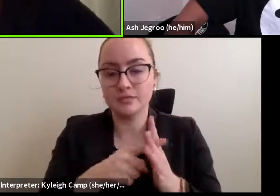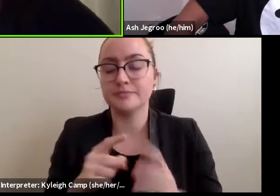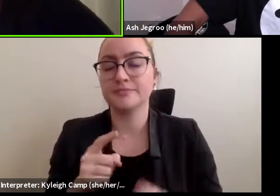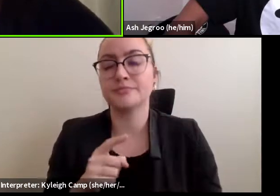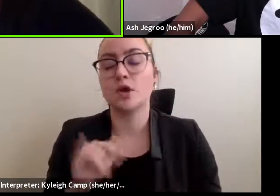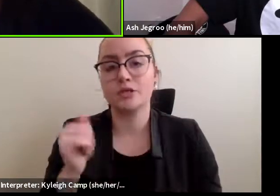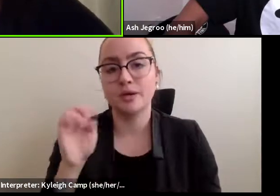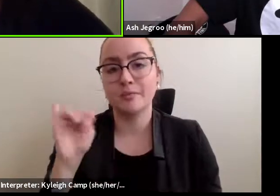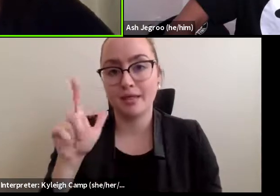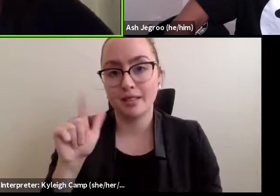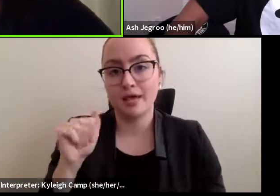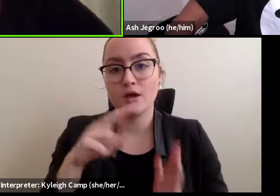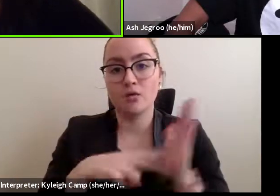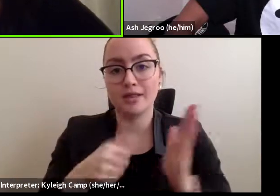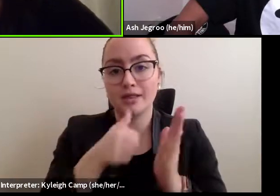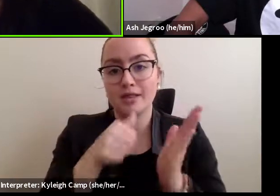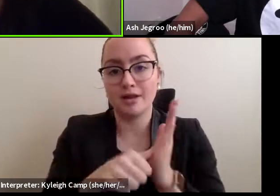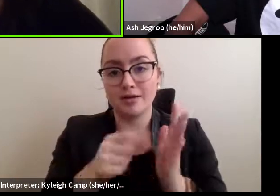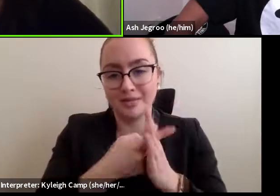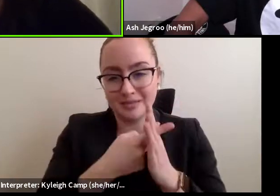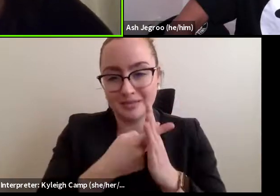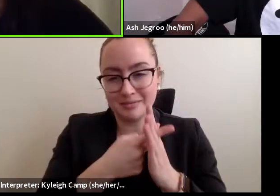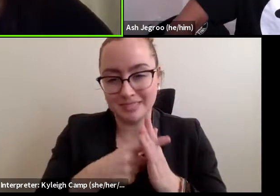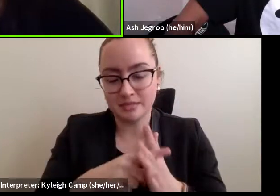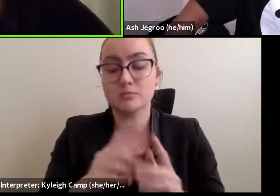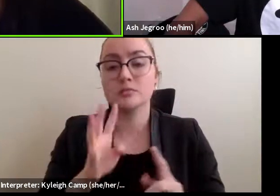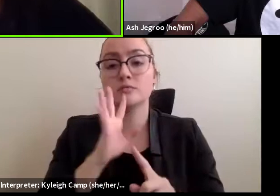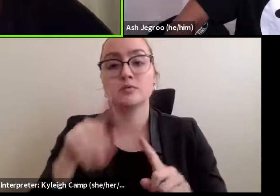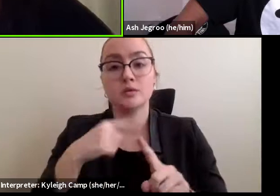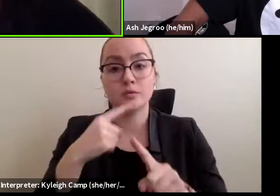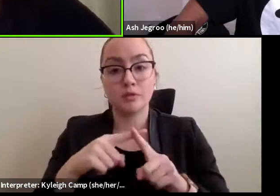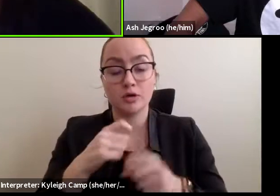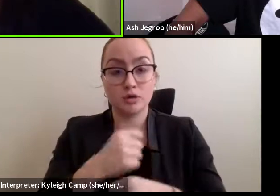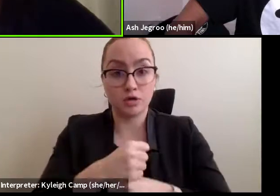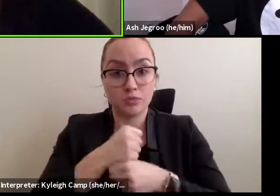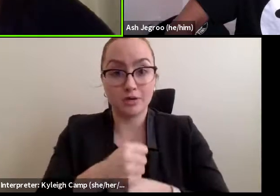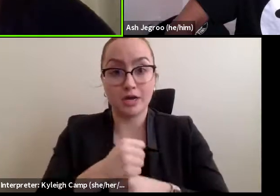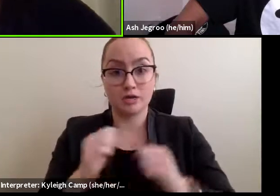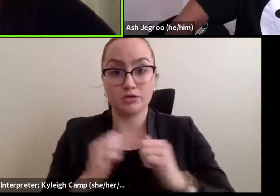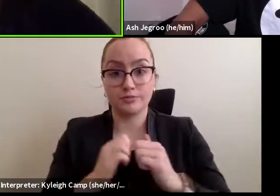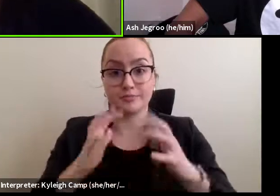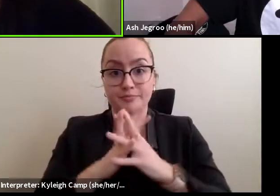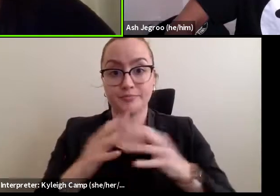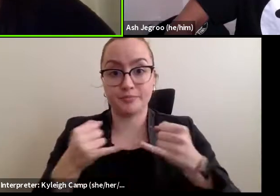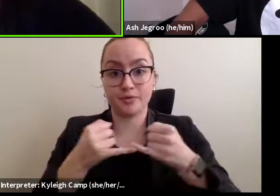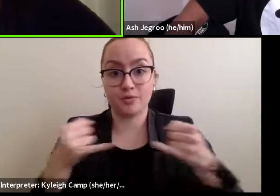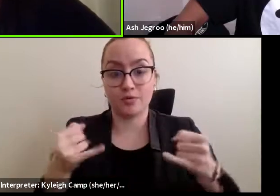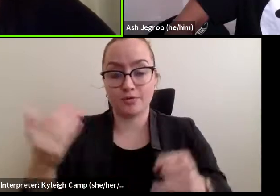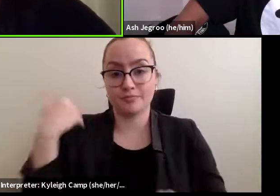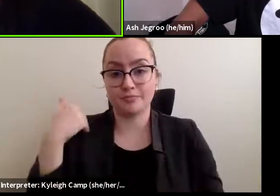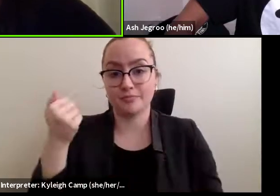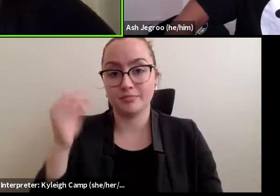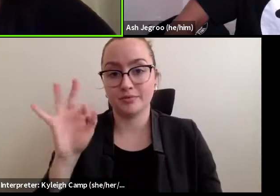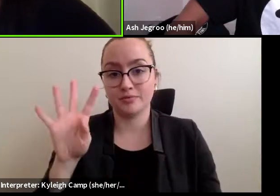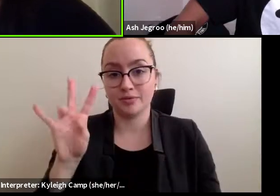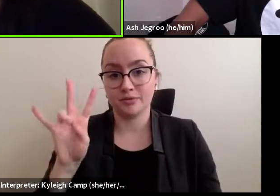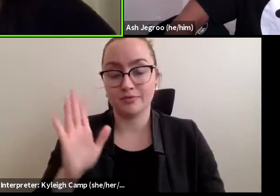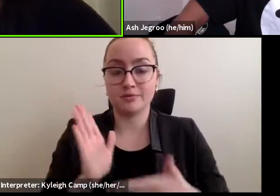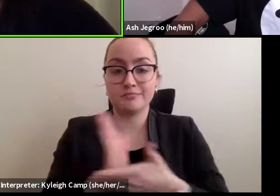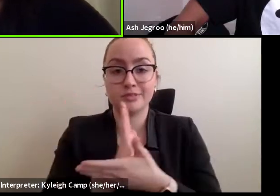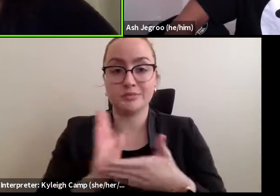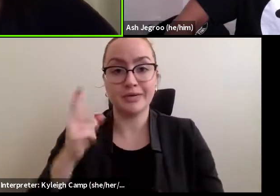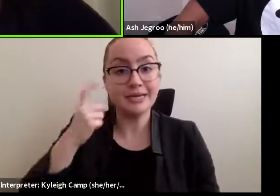has remained a contested territory since the creation of this border in 1947 between India and Pakistan. And